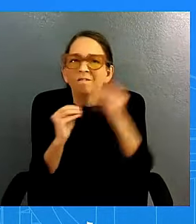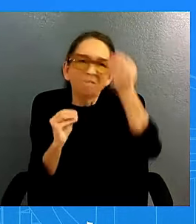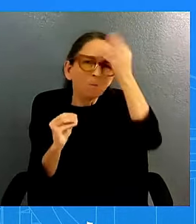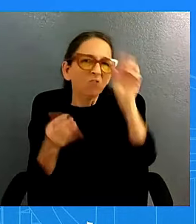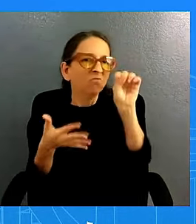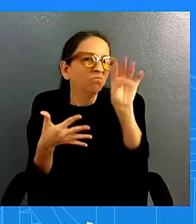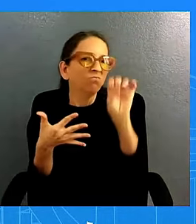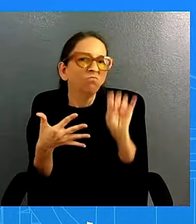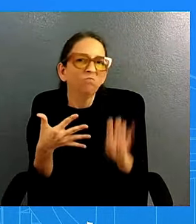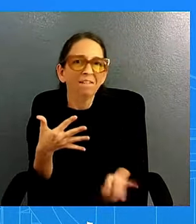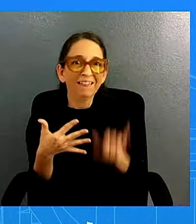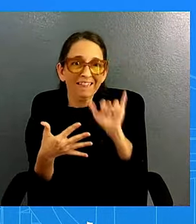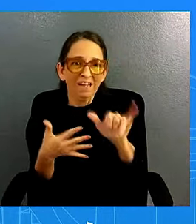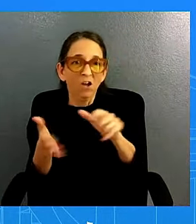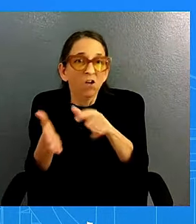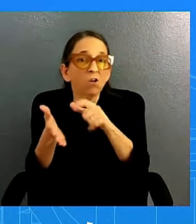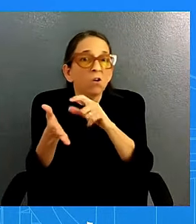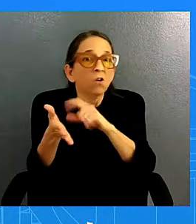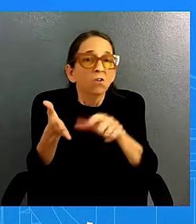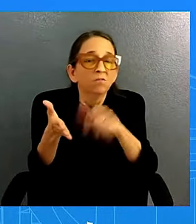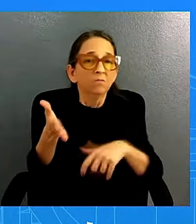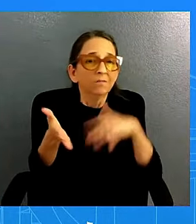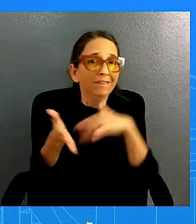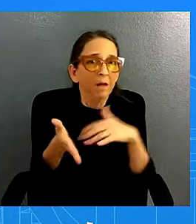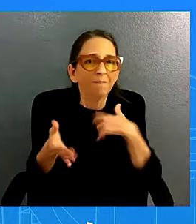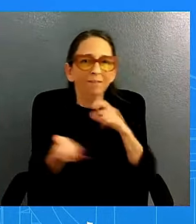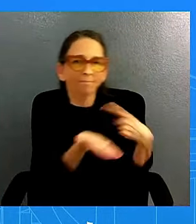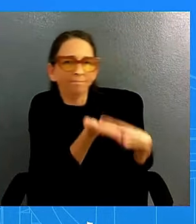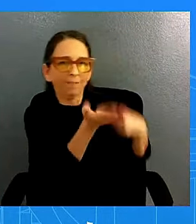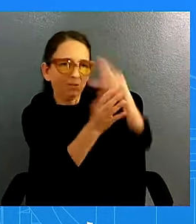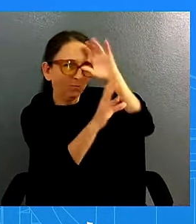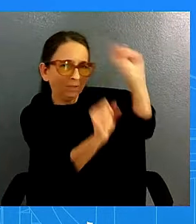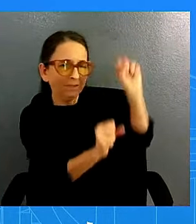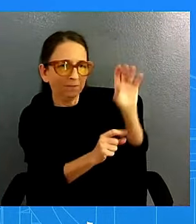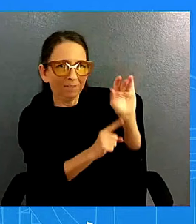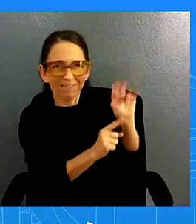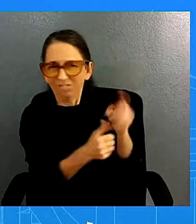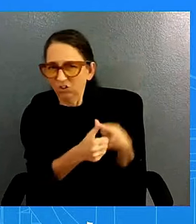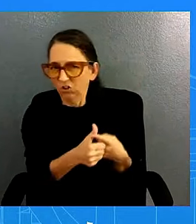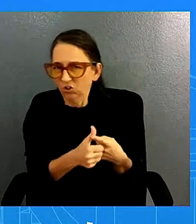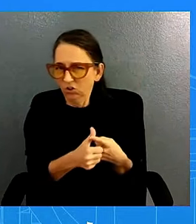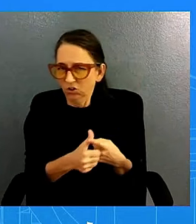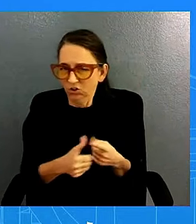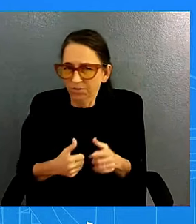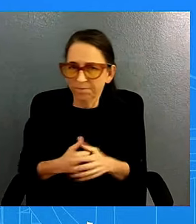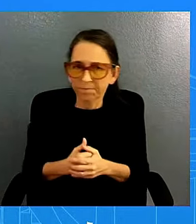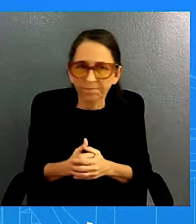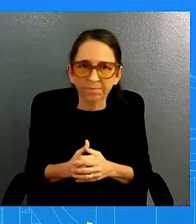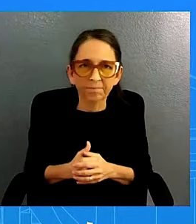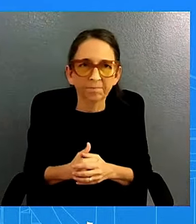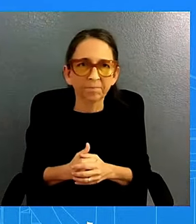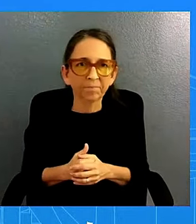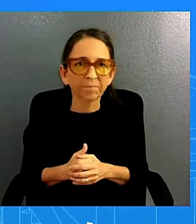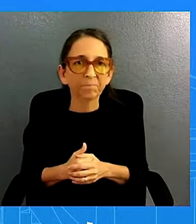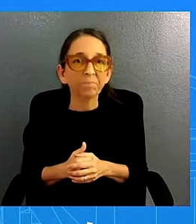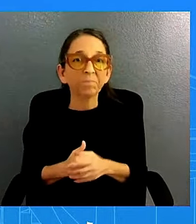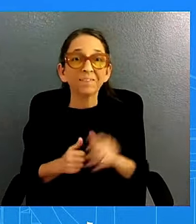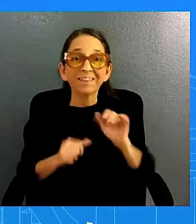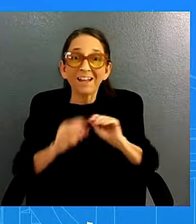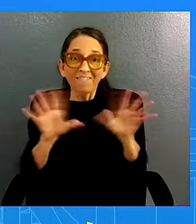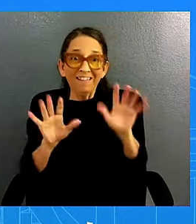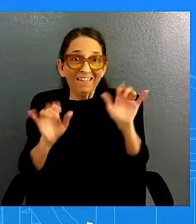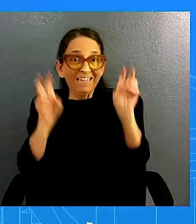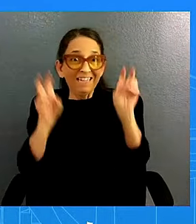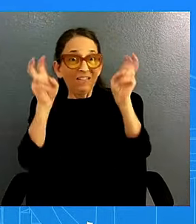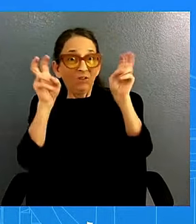to the president uh and our team but obviously when it comes to um the issue of domestic violence when it comes to an issue